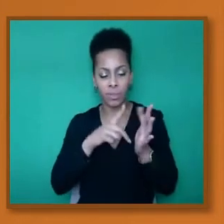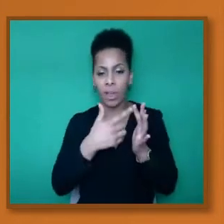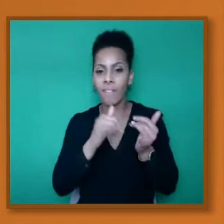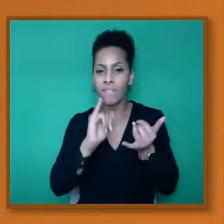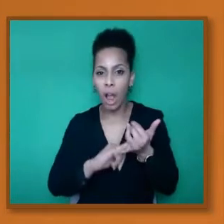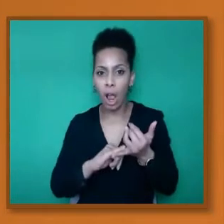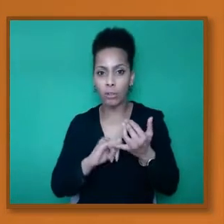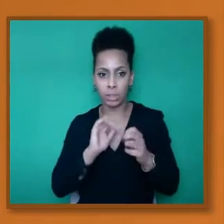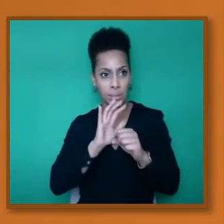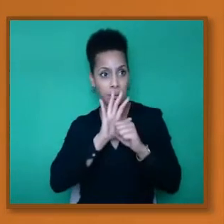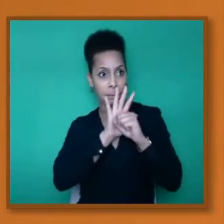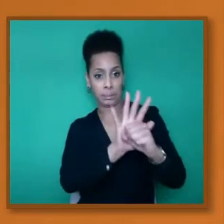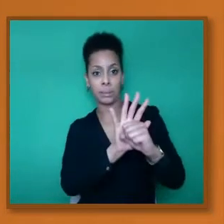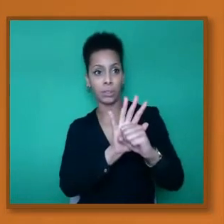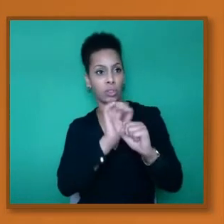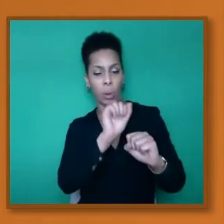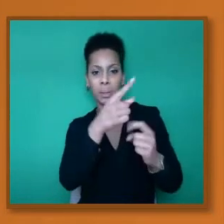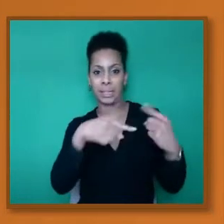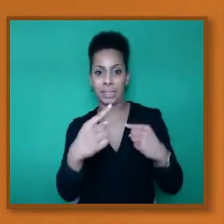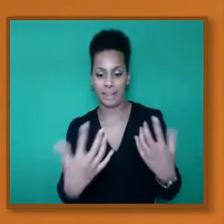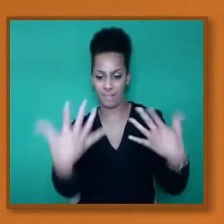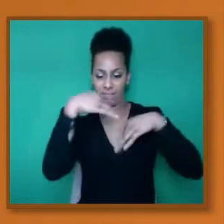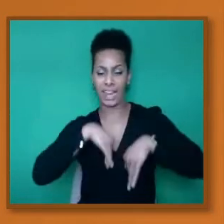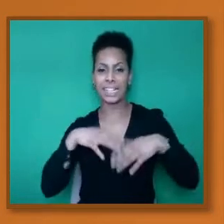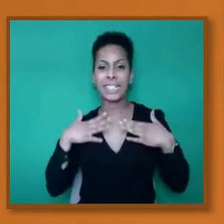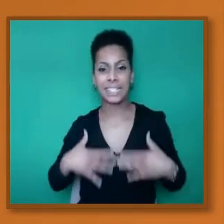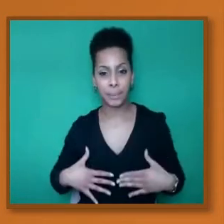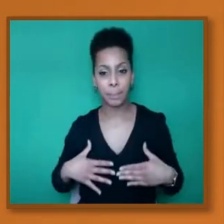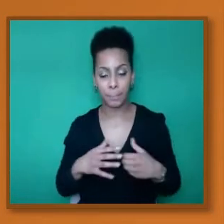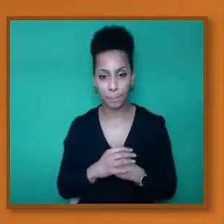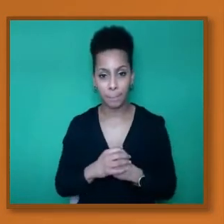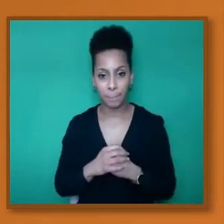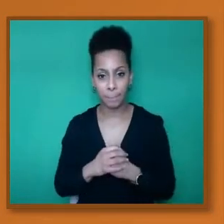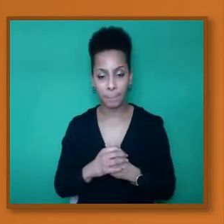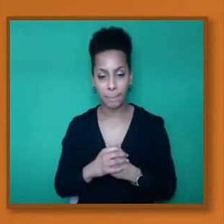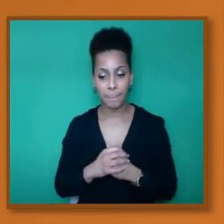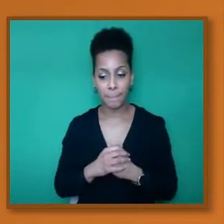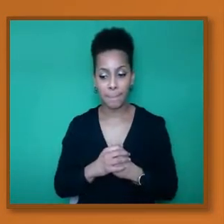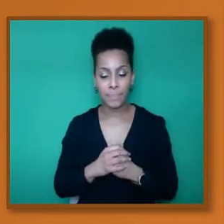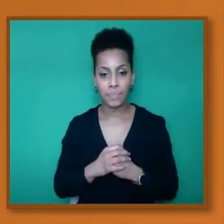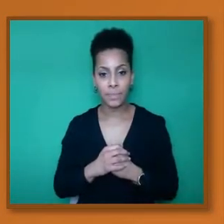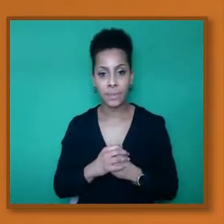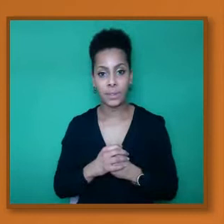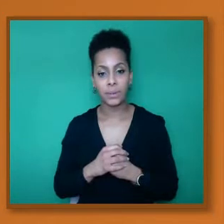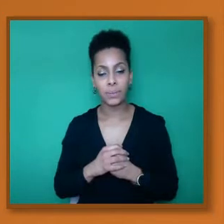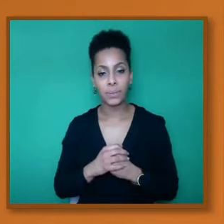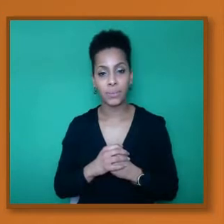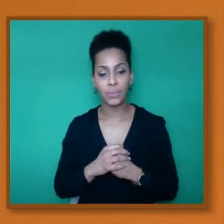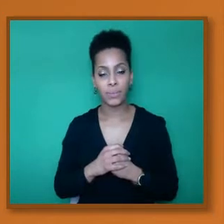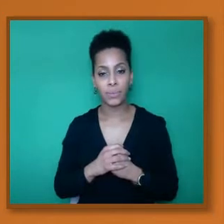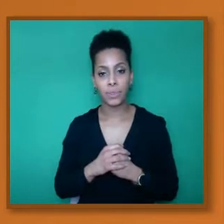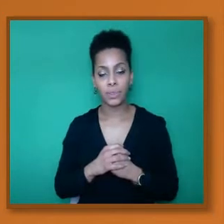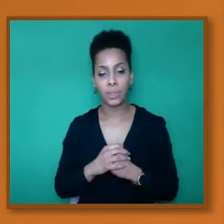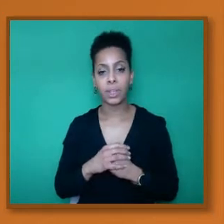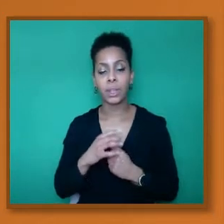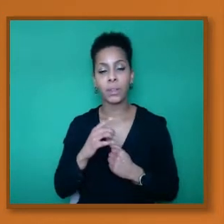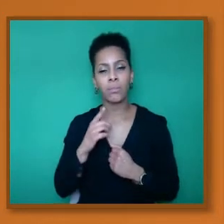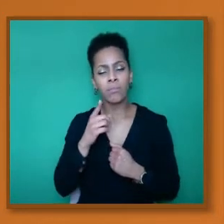invade the immune system. So when we think about. Something like the.